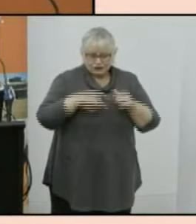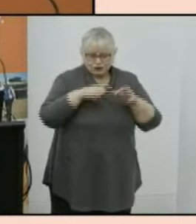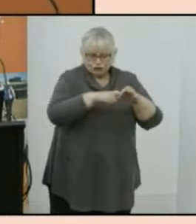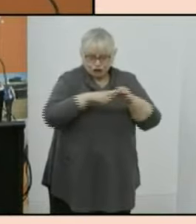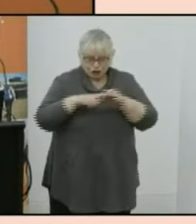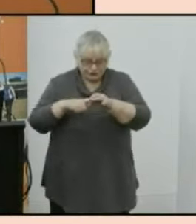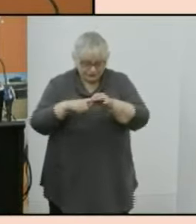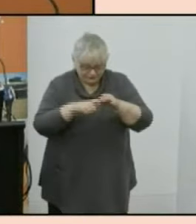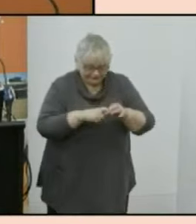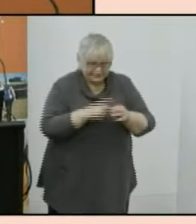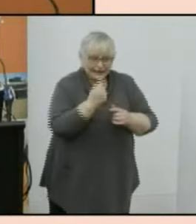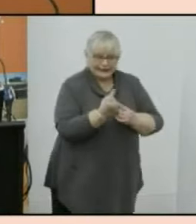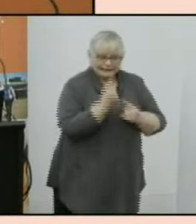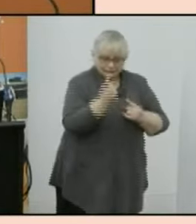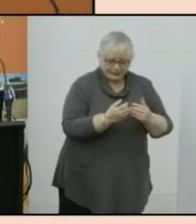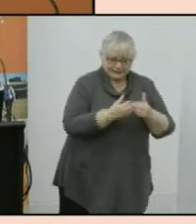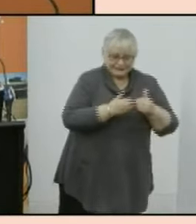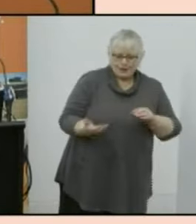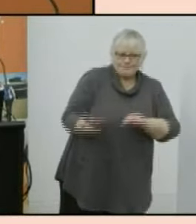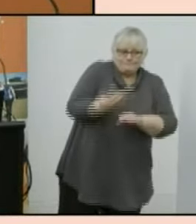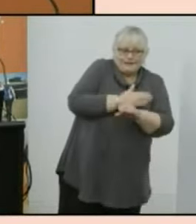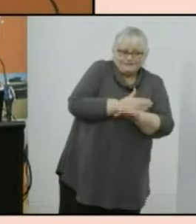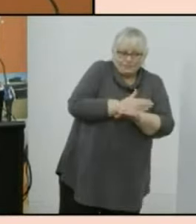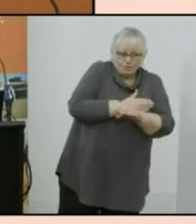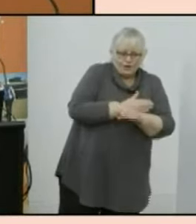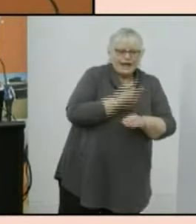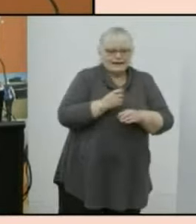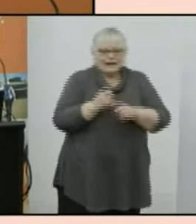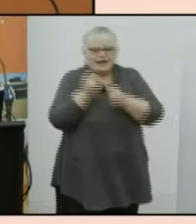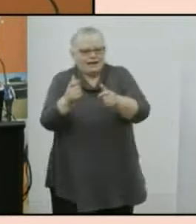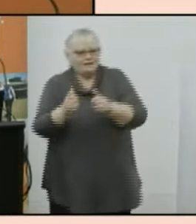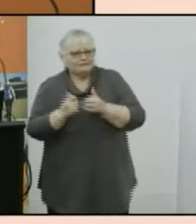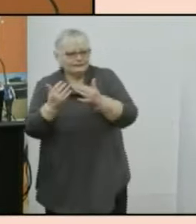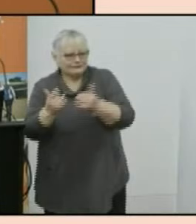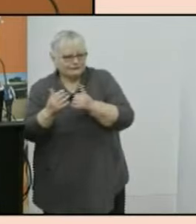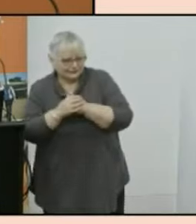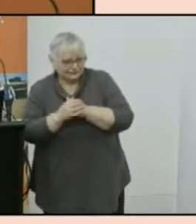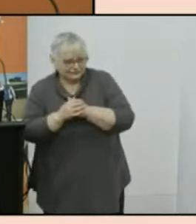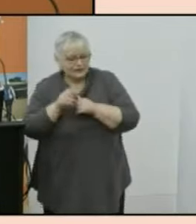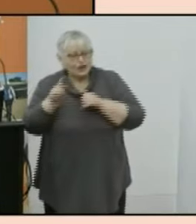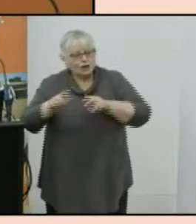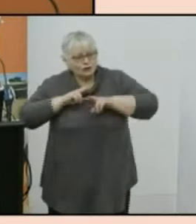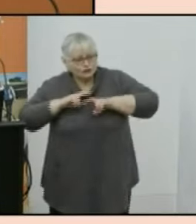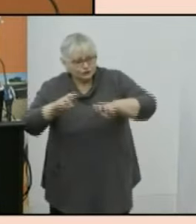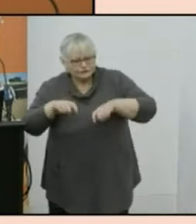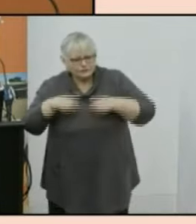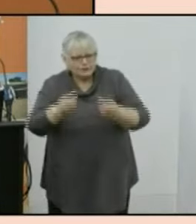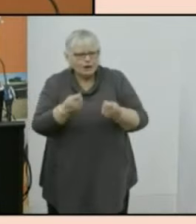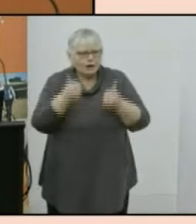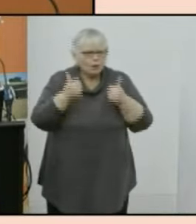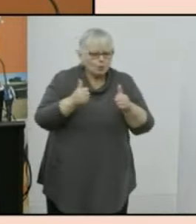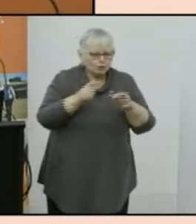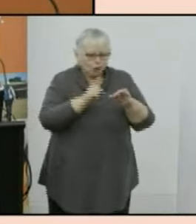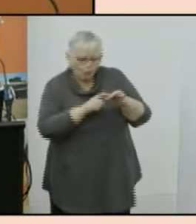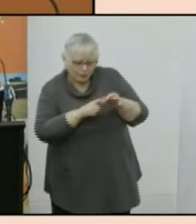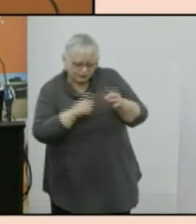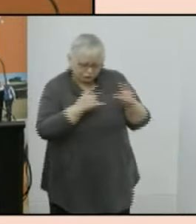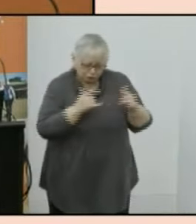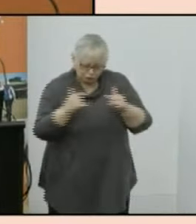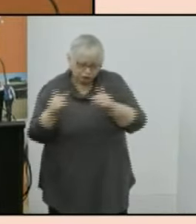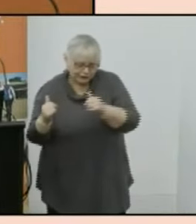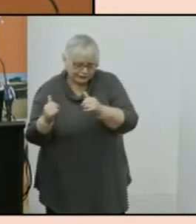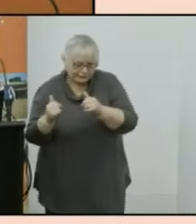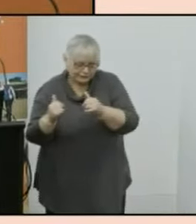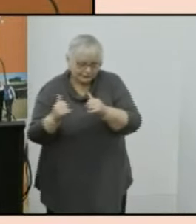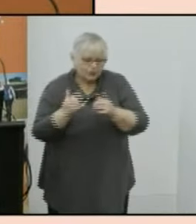undertaken independently of and immediately following the census that survey provides an important quality check on the